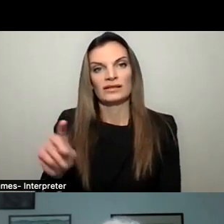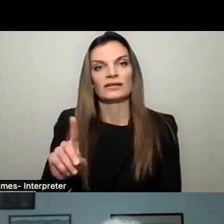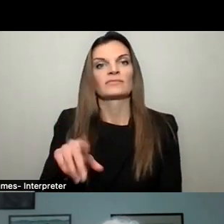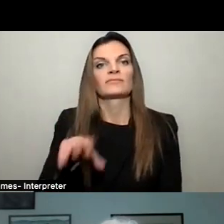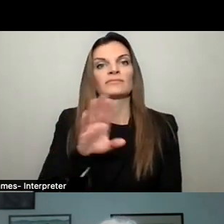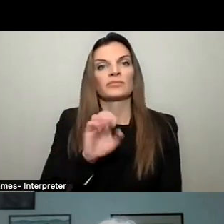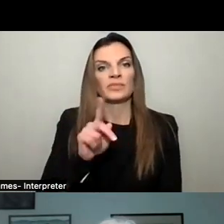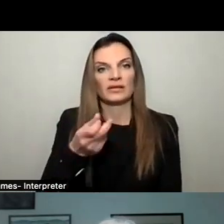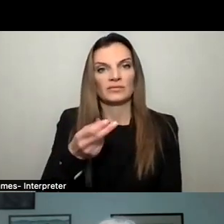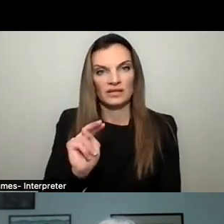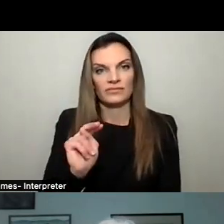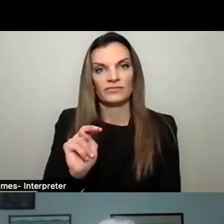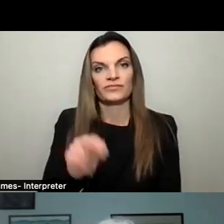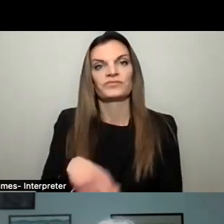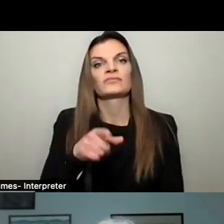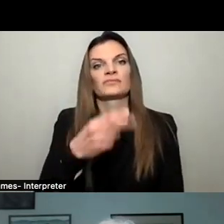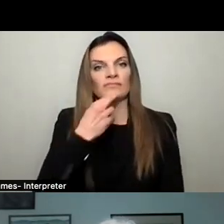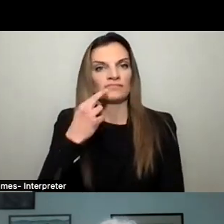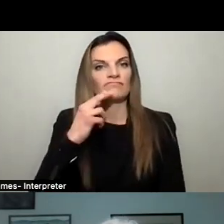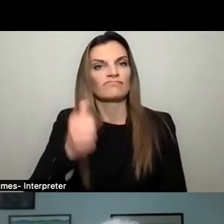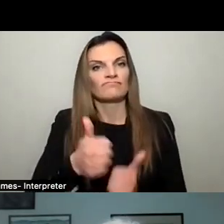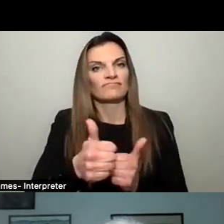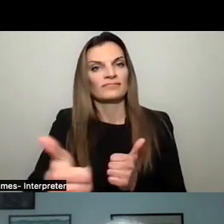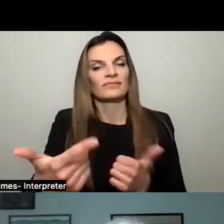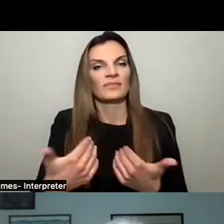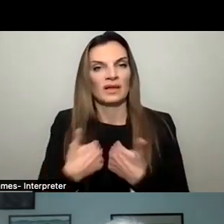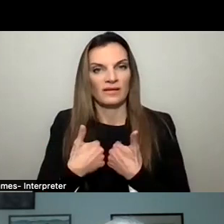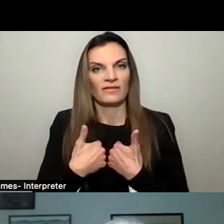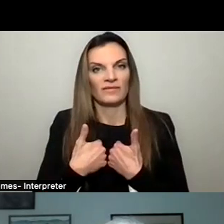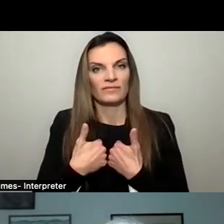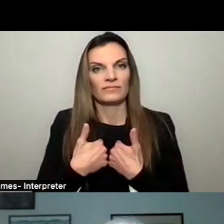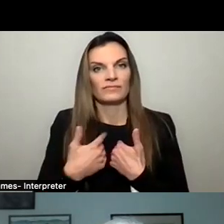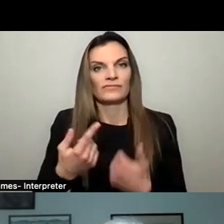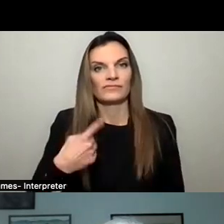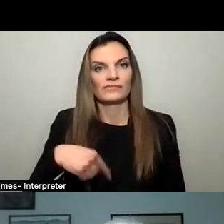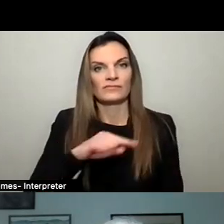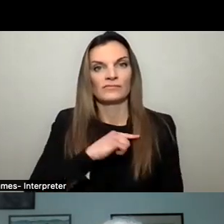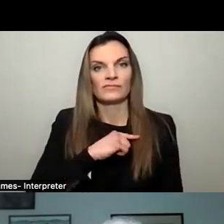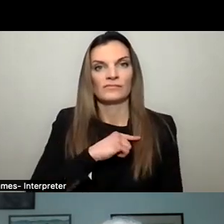Hollow, where the restaurants, for the most part, are. We would be,